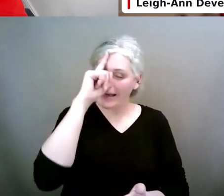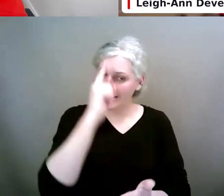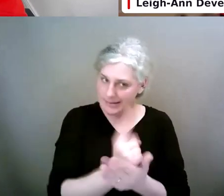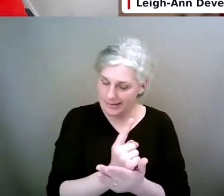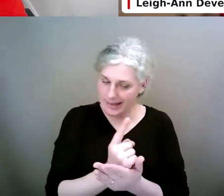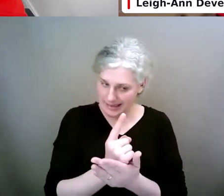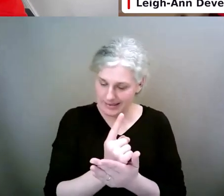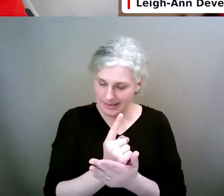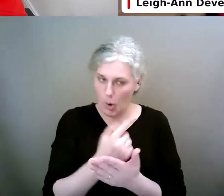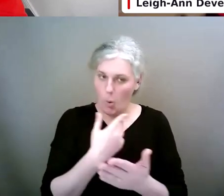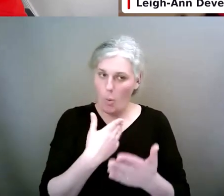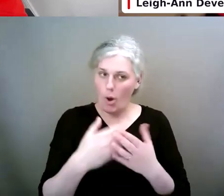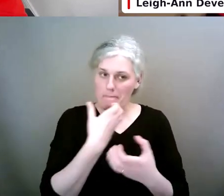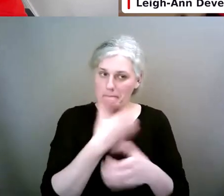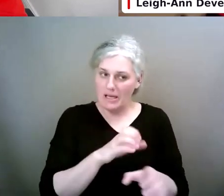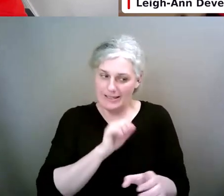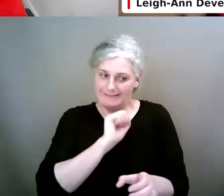child.